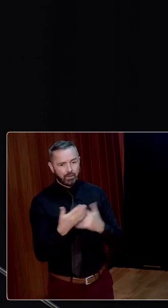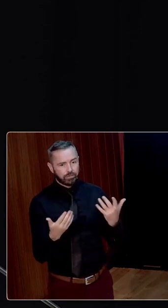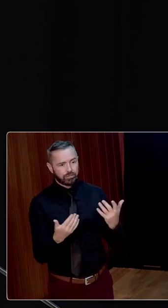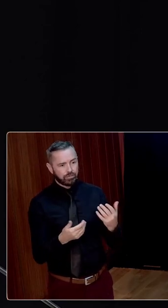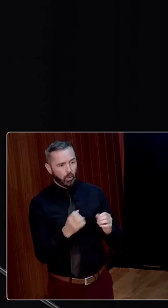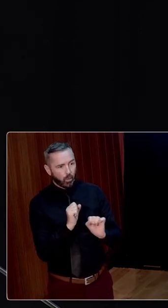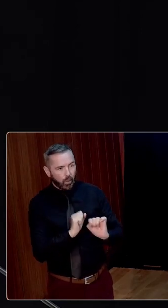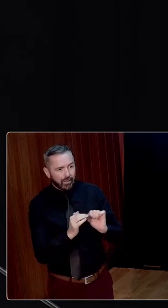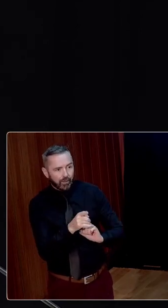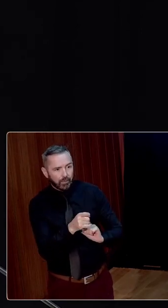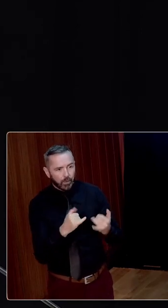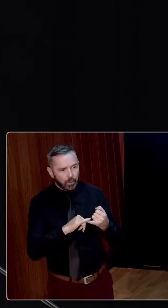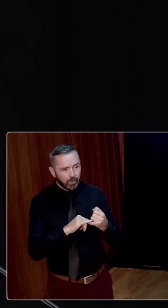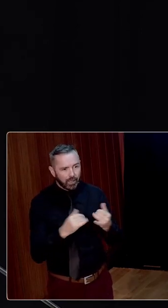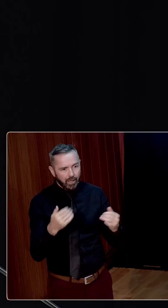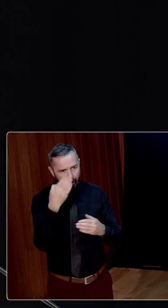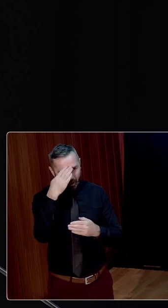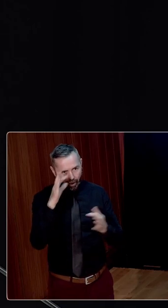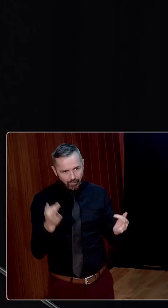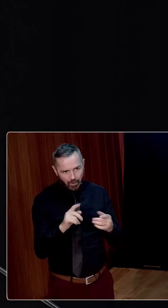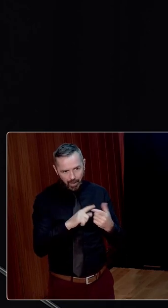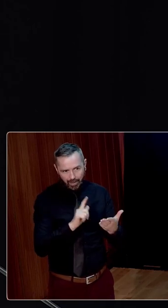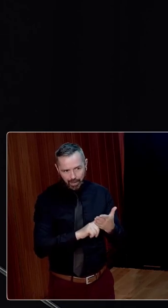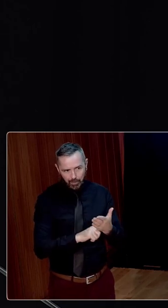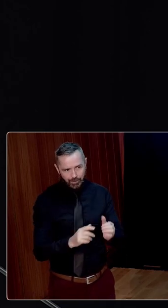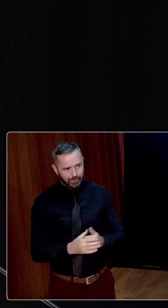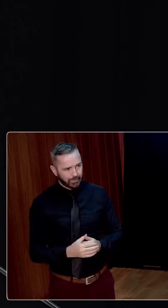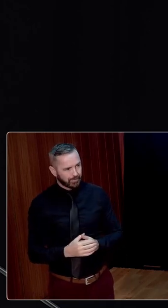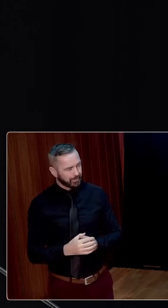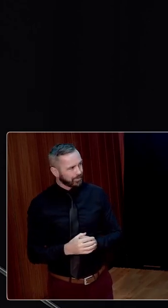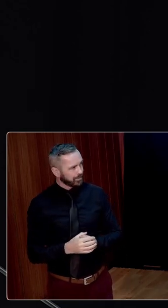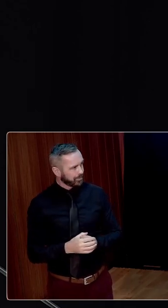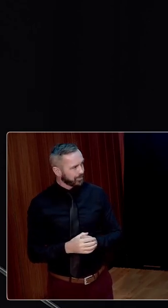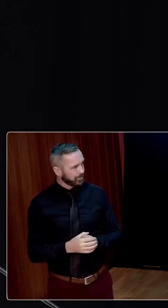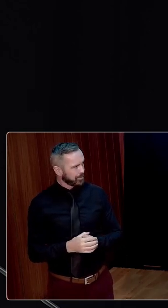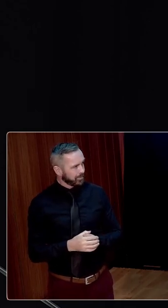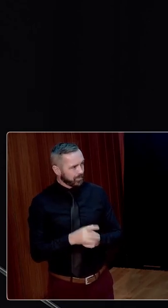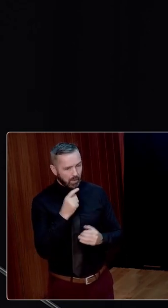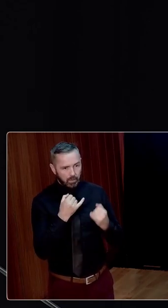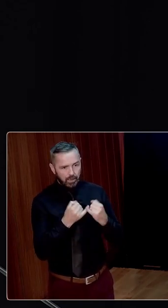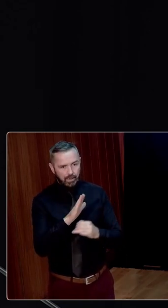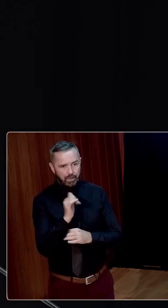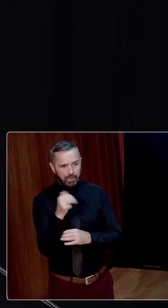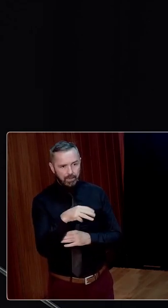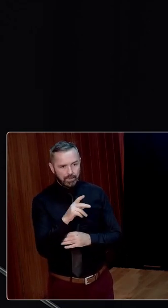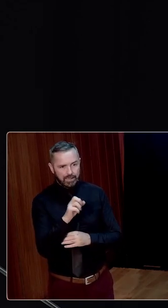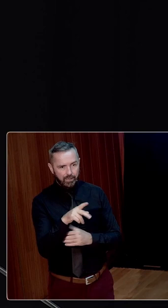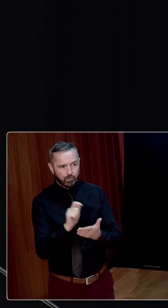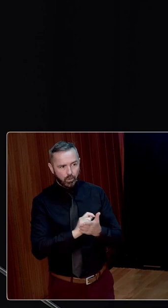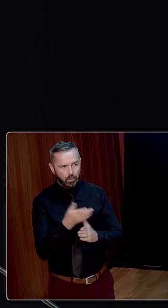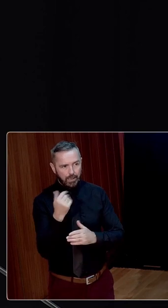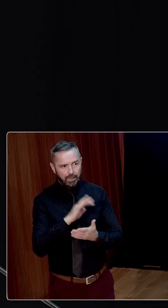shores would be Irish farmers and farm labourers. But, as Liam Skinner wrote in his 1946